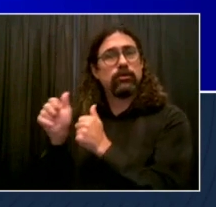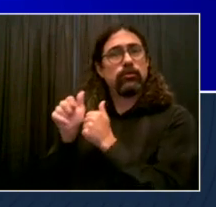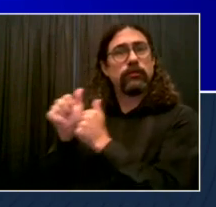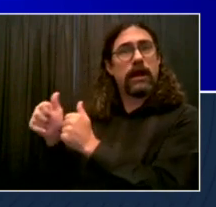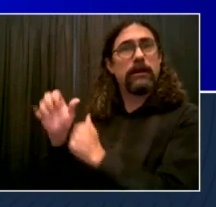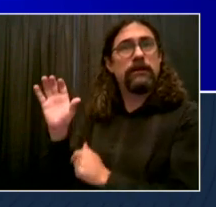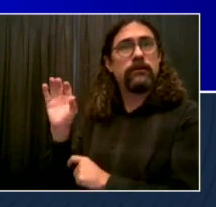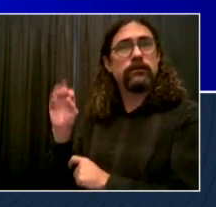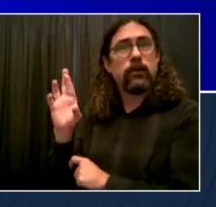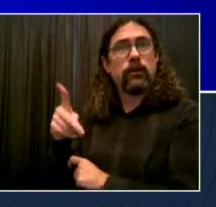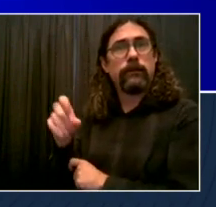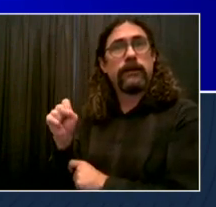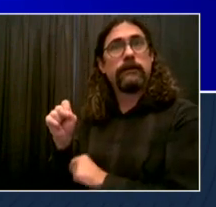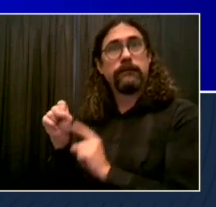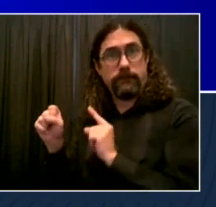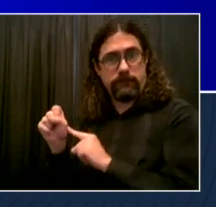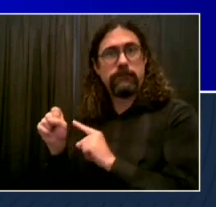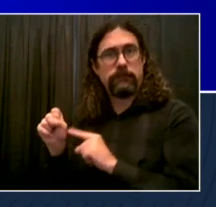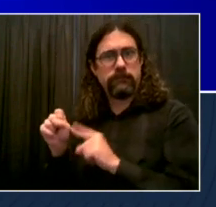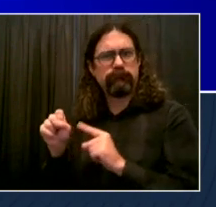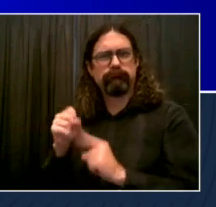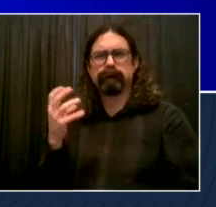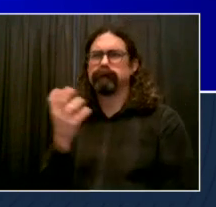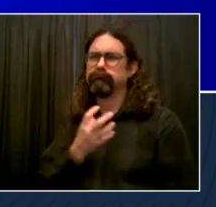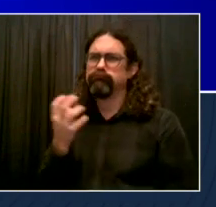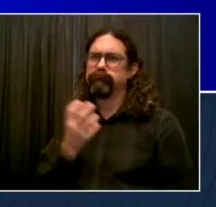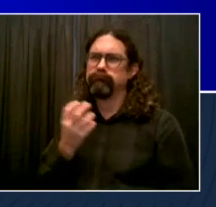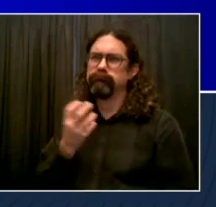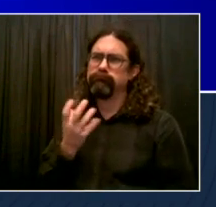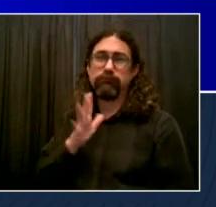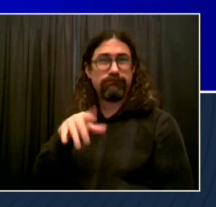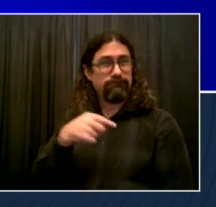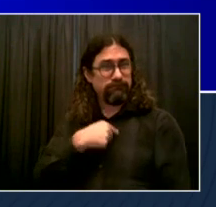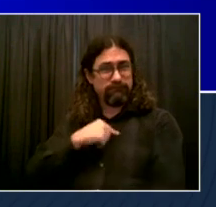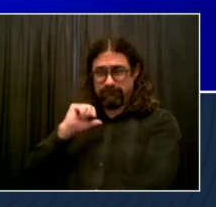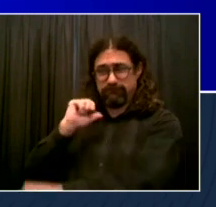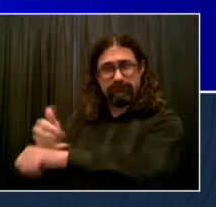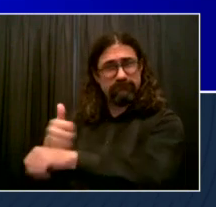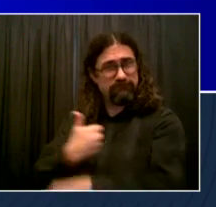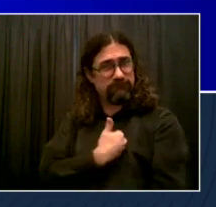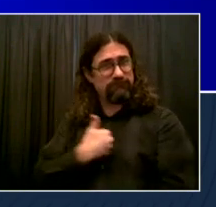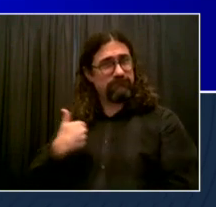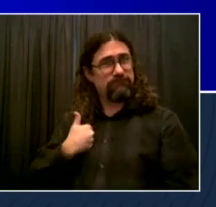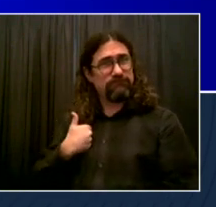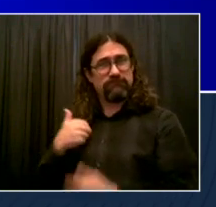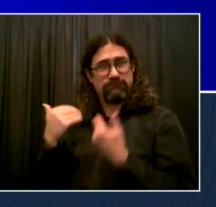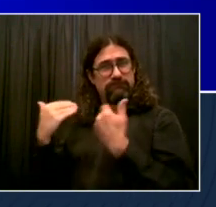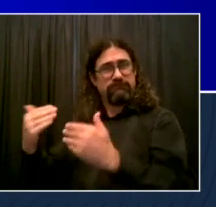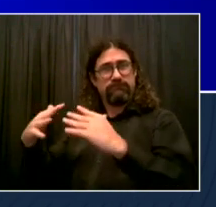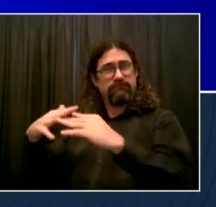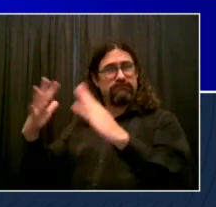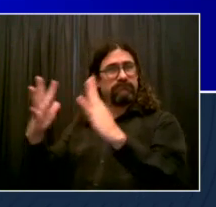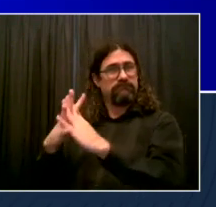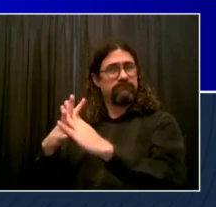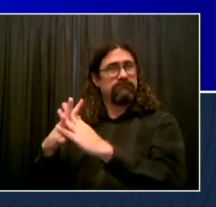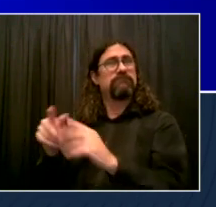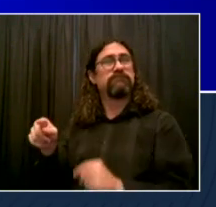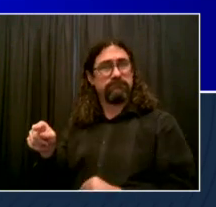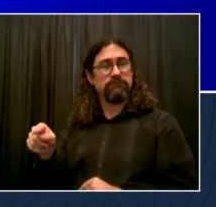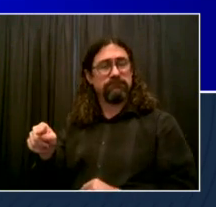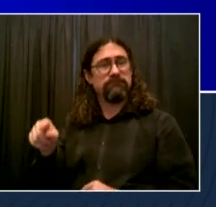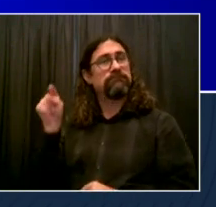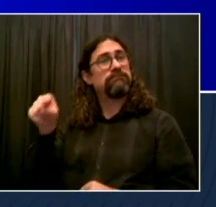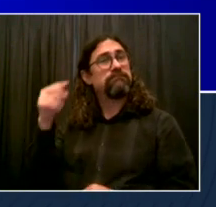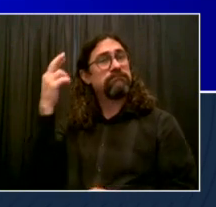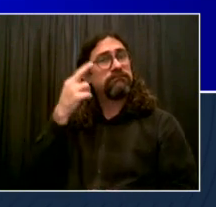Thousands of lives saved by the Test and Trace Corps. And amazingly, Test and Trace just hit its millionth,